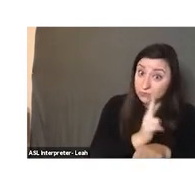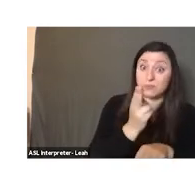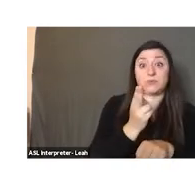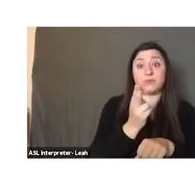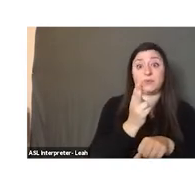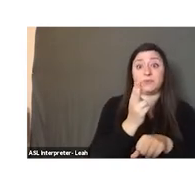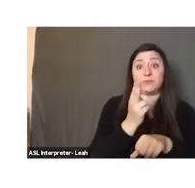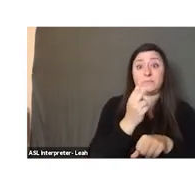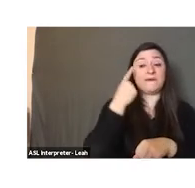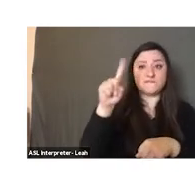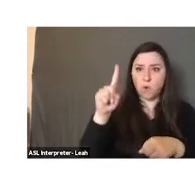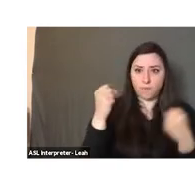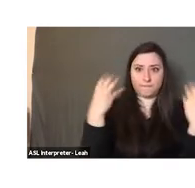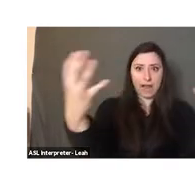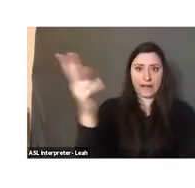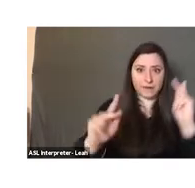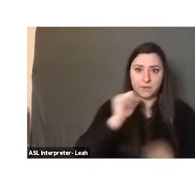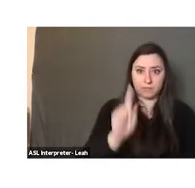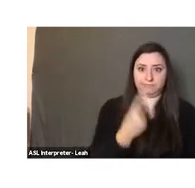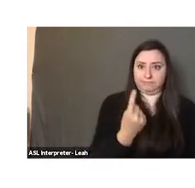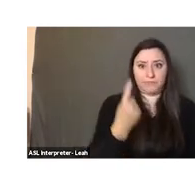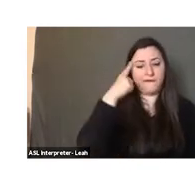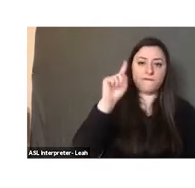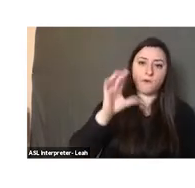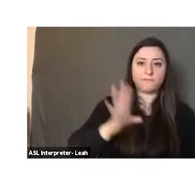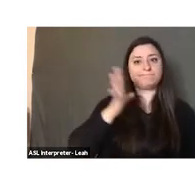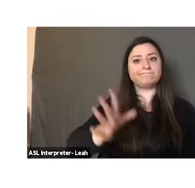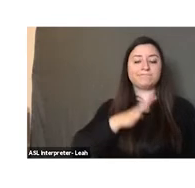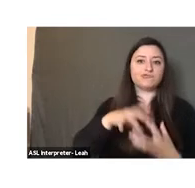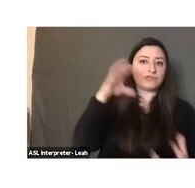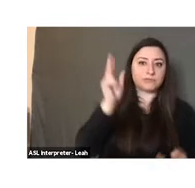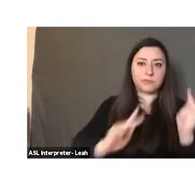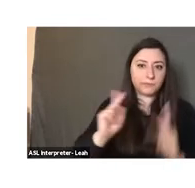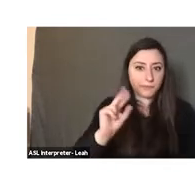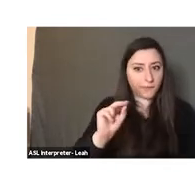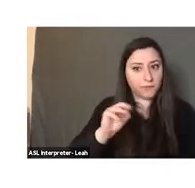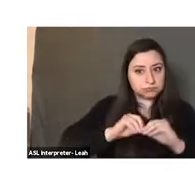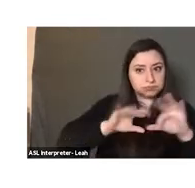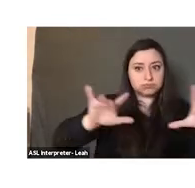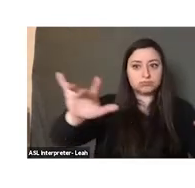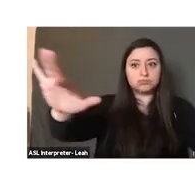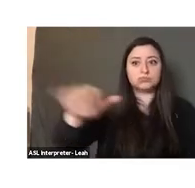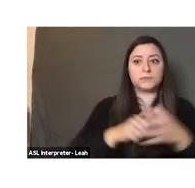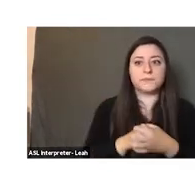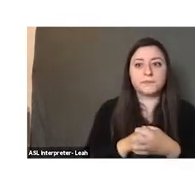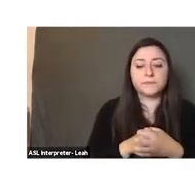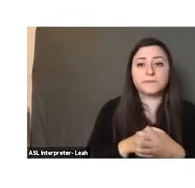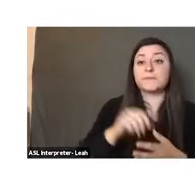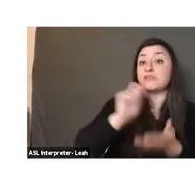the masses and not only for the elites. It was written in 10th century